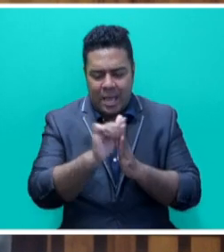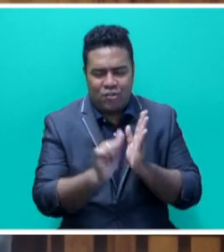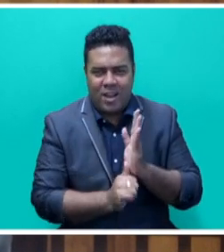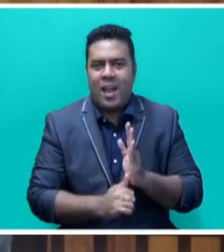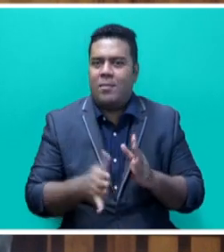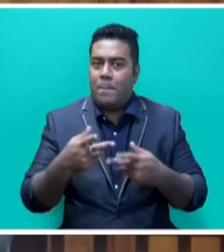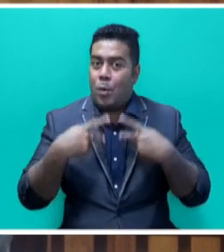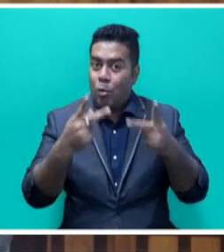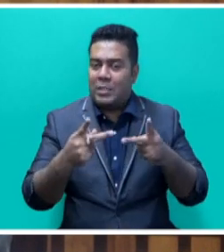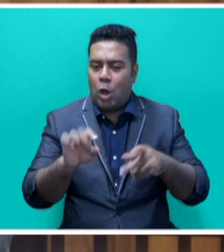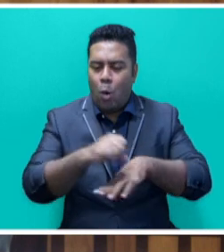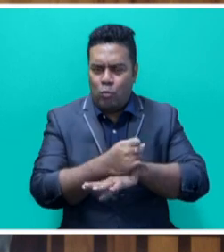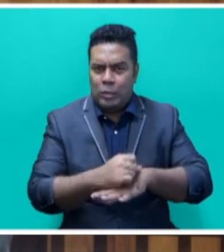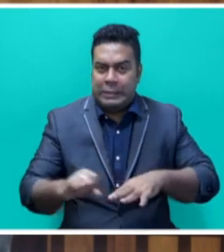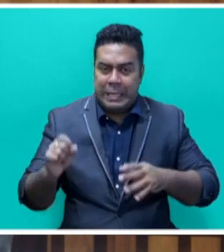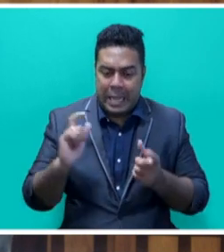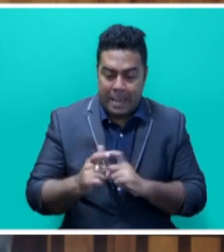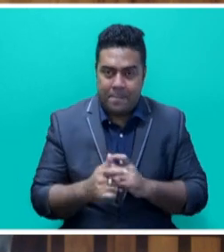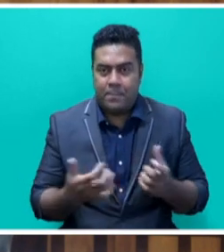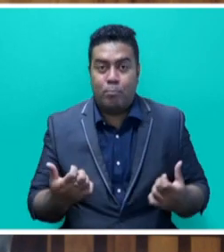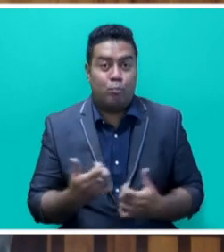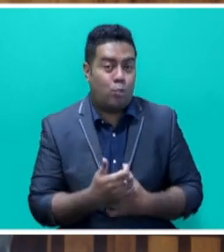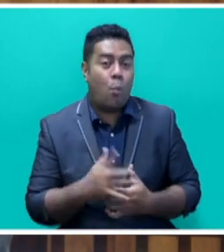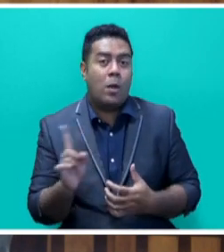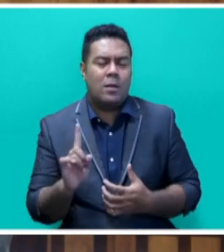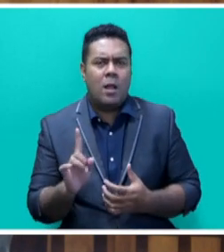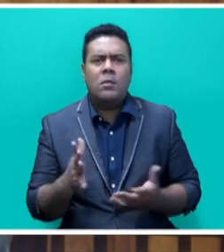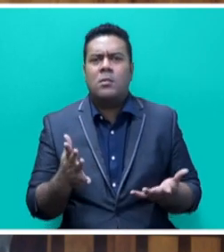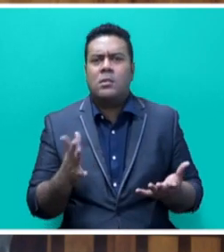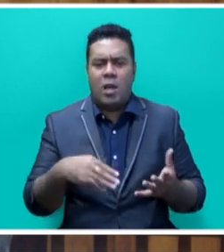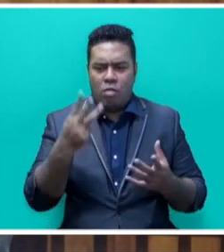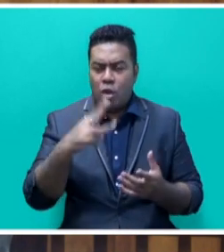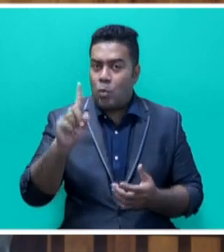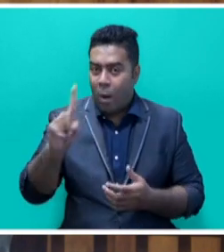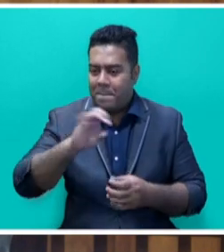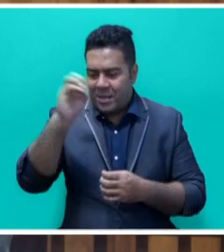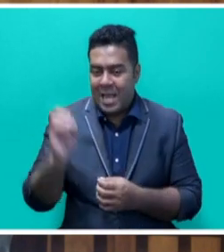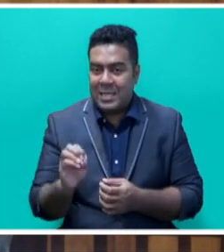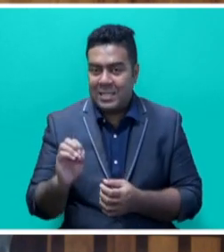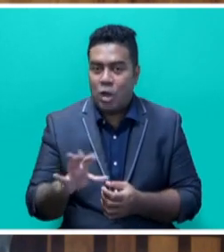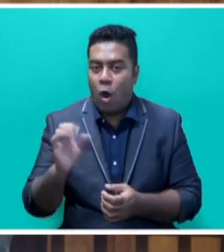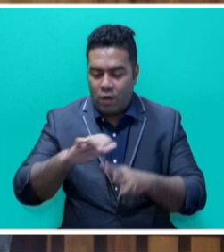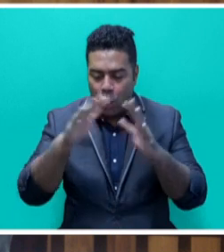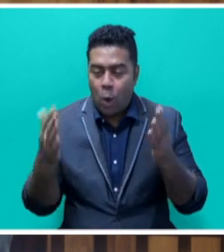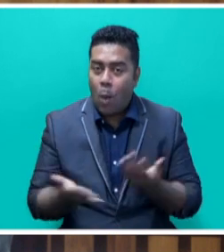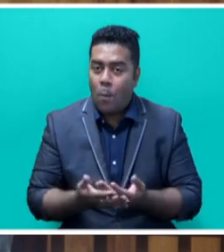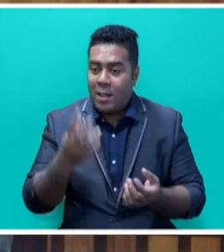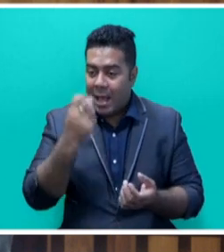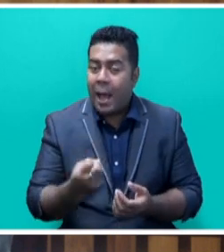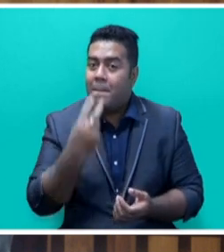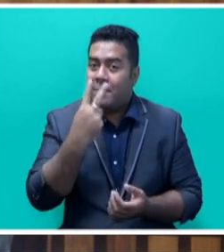-climate nexus. The ocean sequesters approximately 31% of global carbon emissions